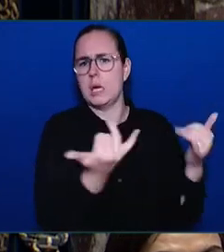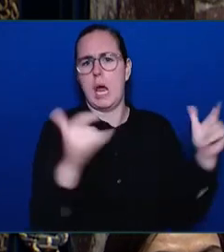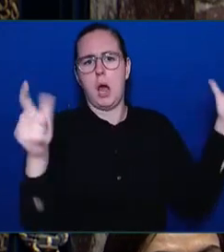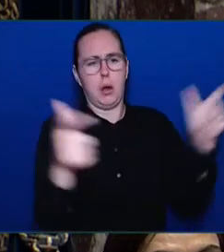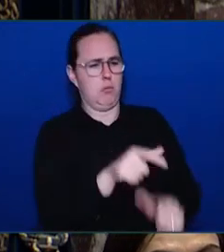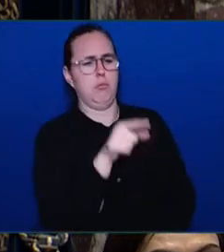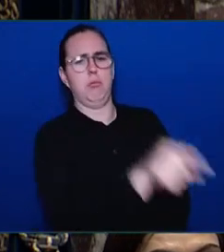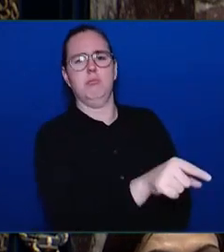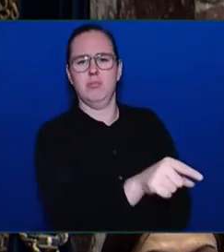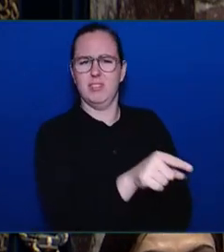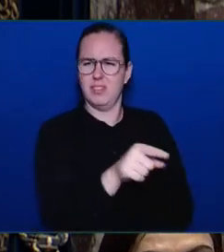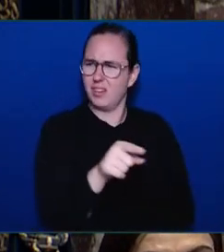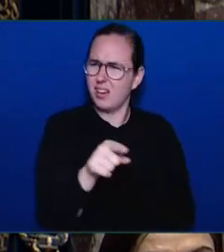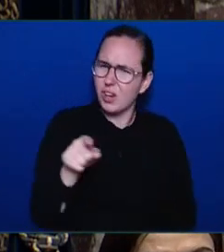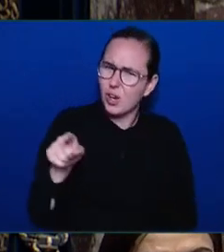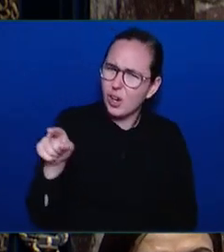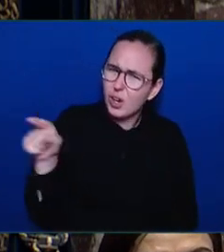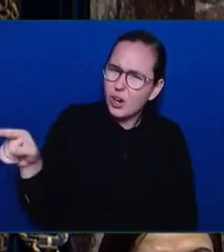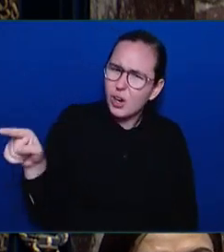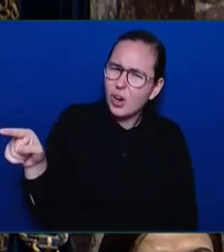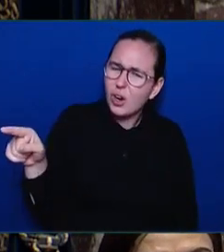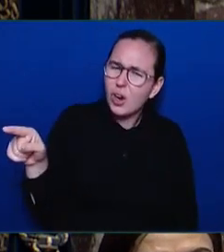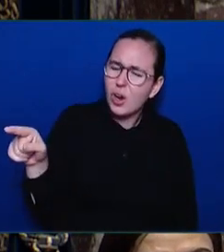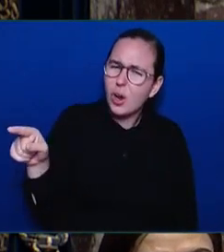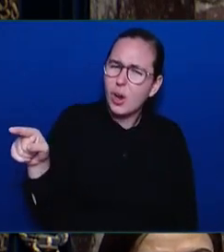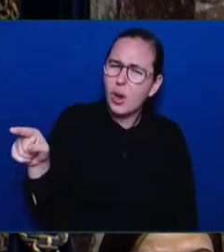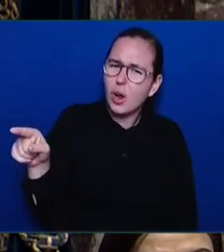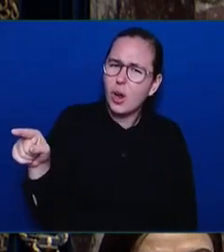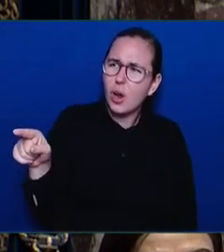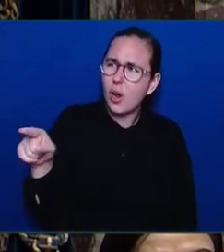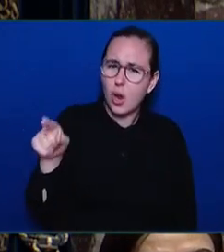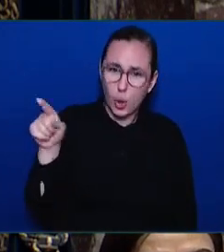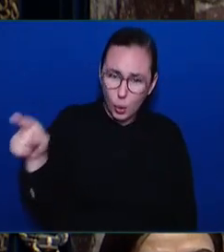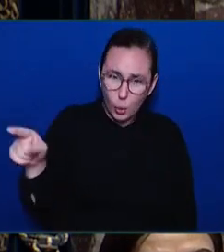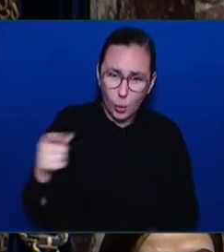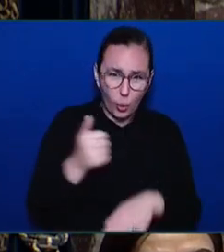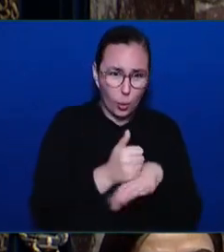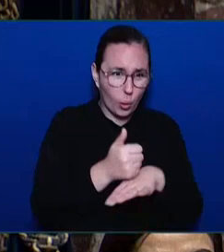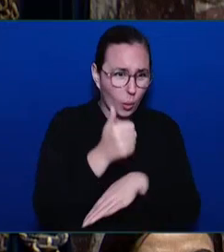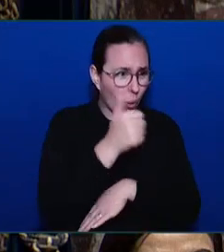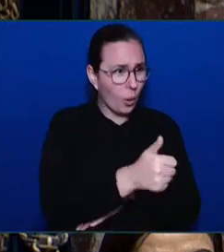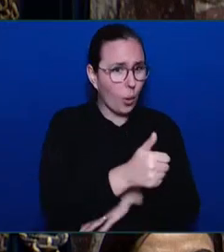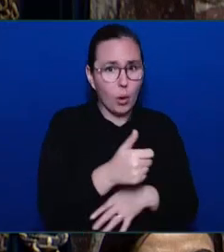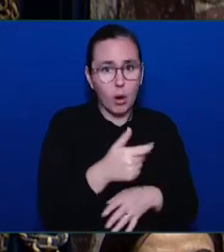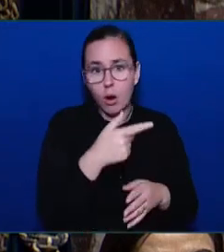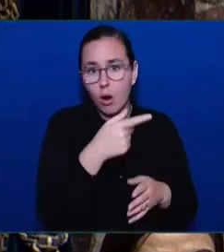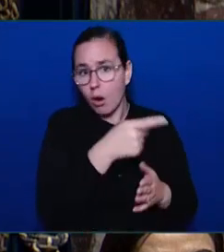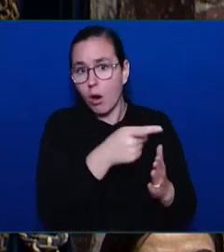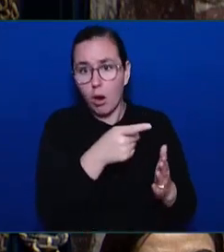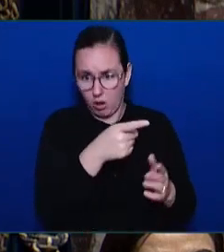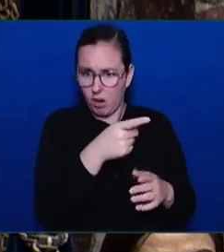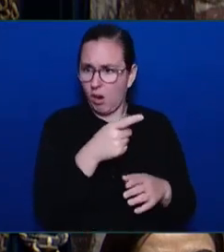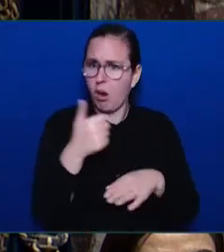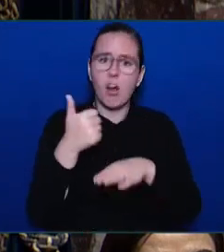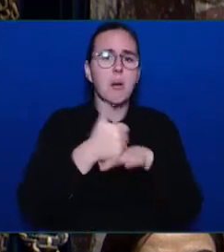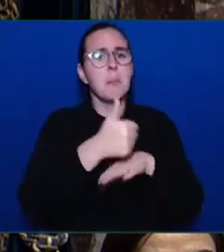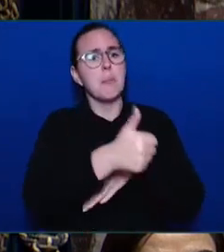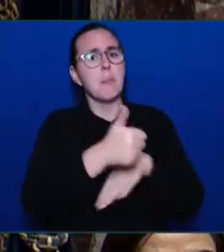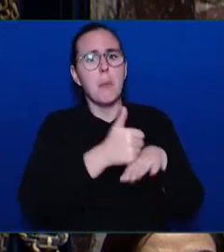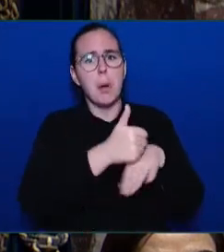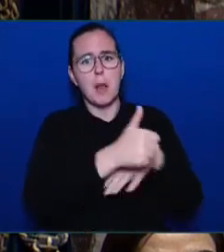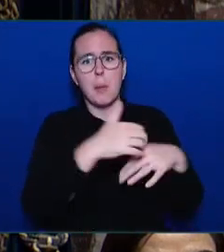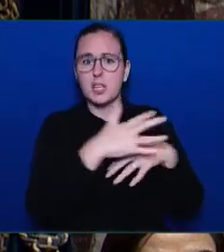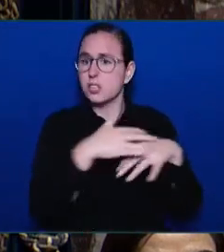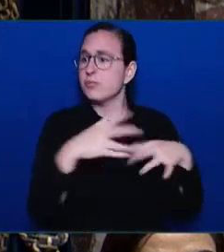to the death economics and scapegoating of this colonial institution, or will he provide immediate funding for First Nations to defer old-growth